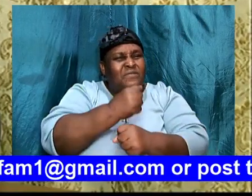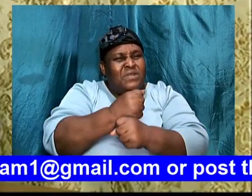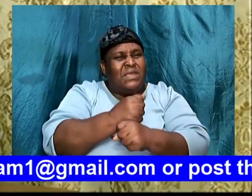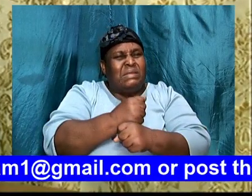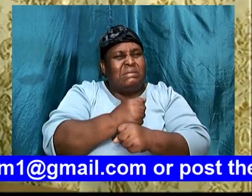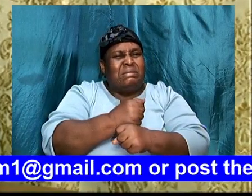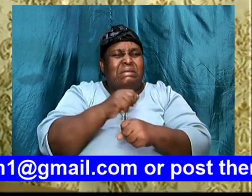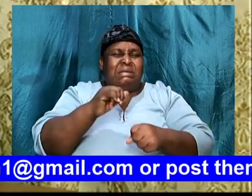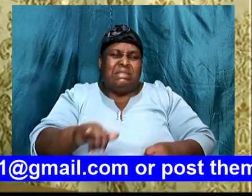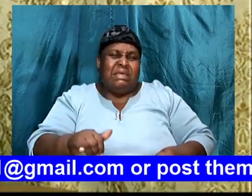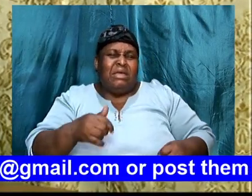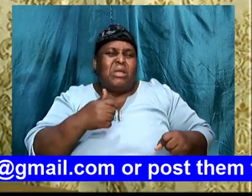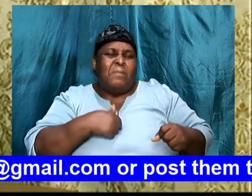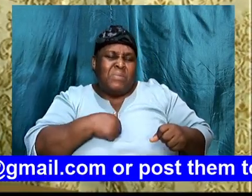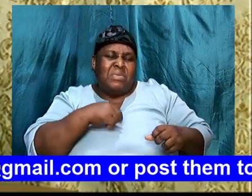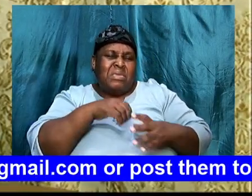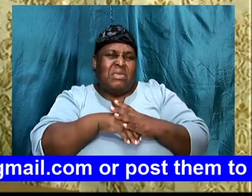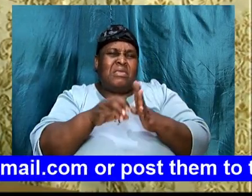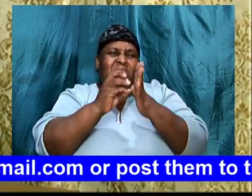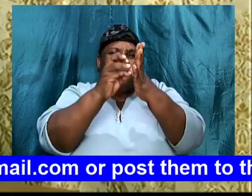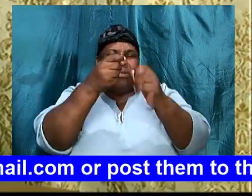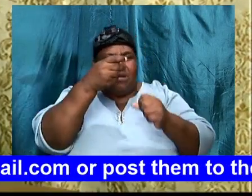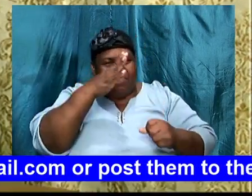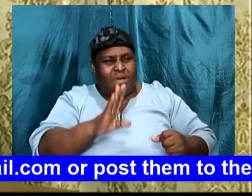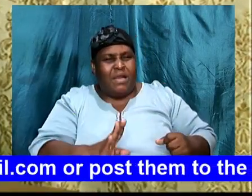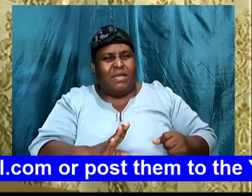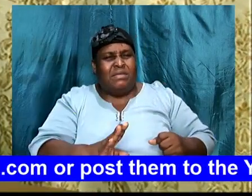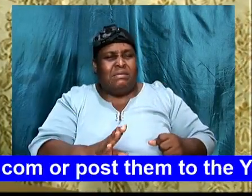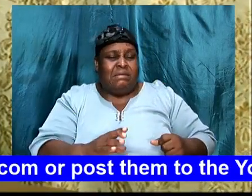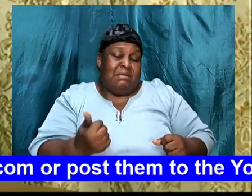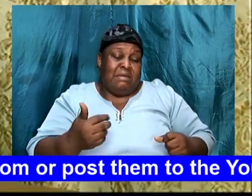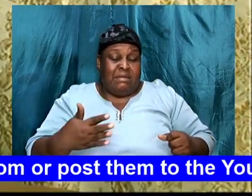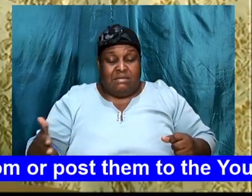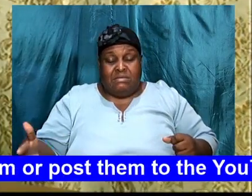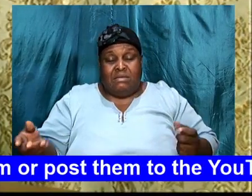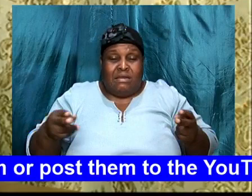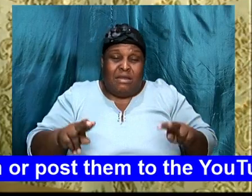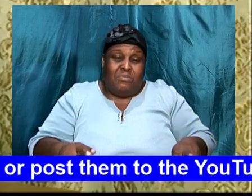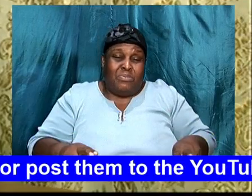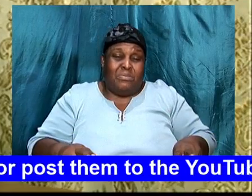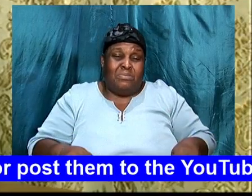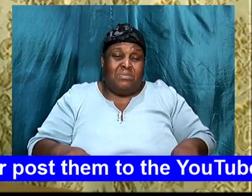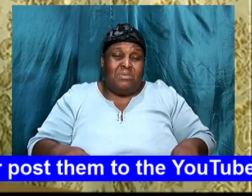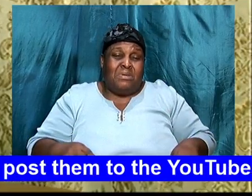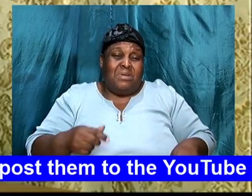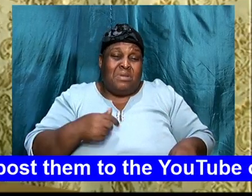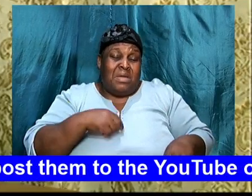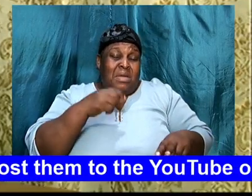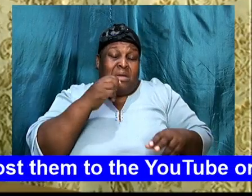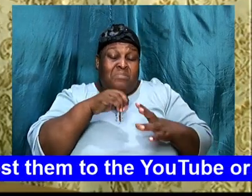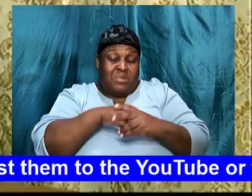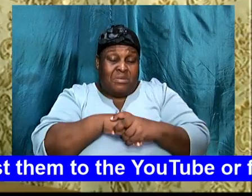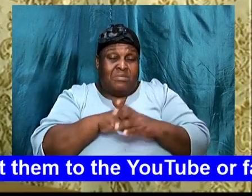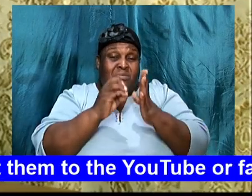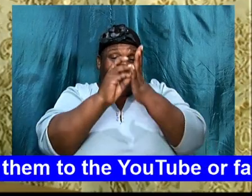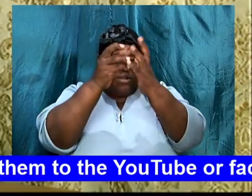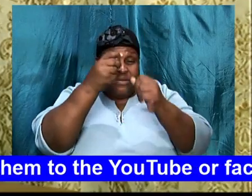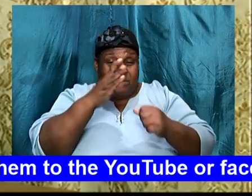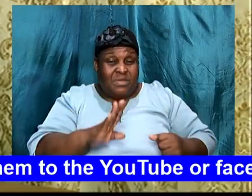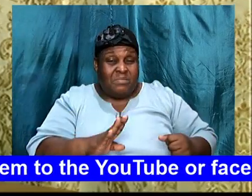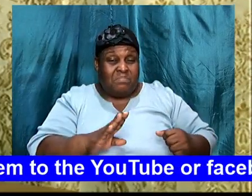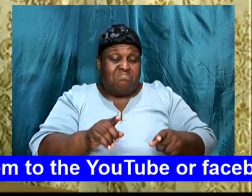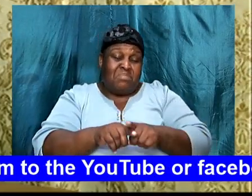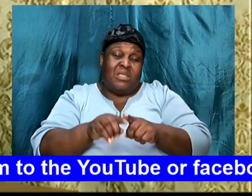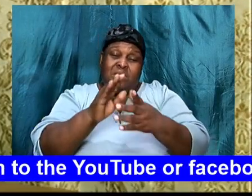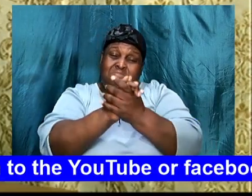anything happen, I am in the will of God. For example, as married folks, when we know that